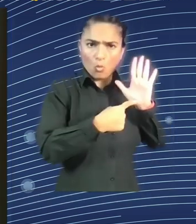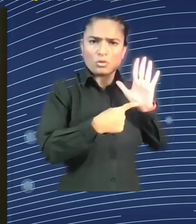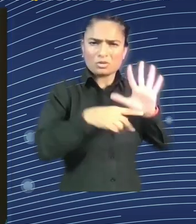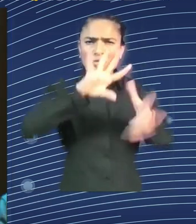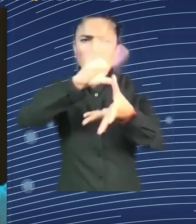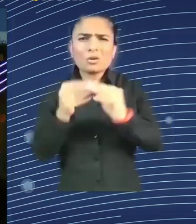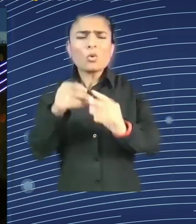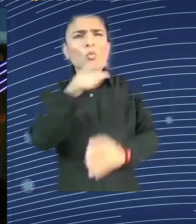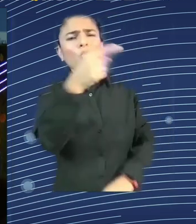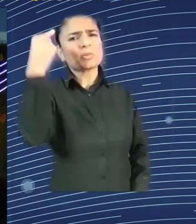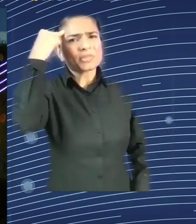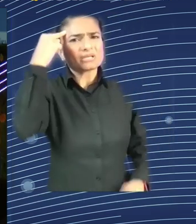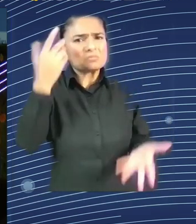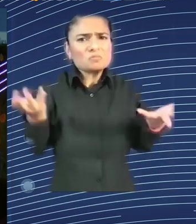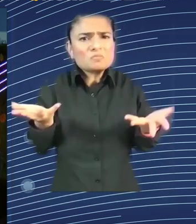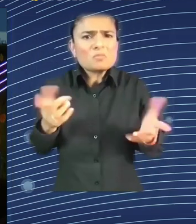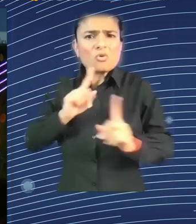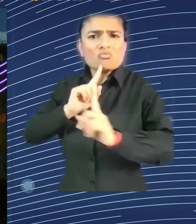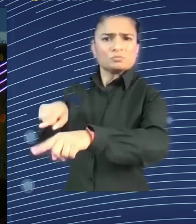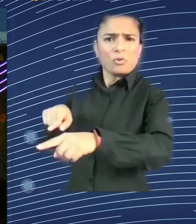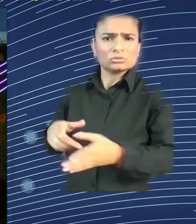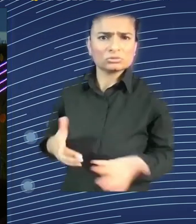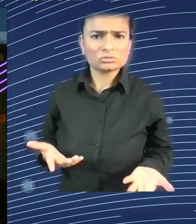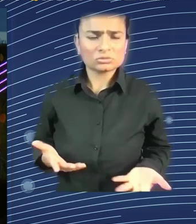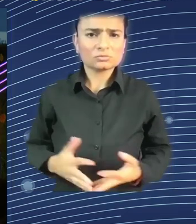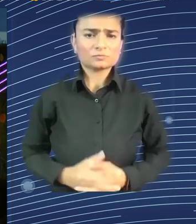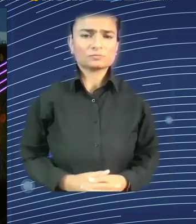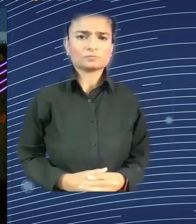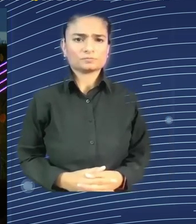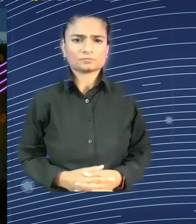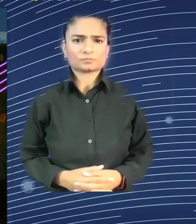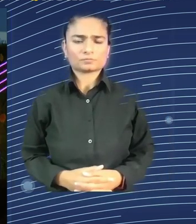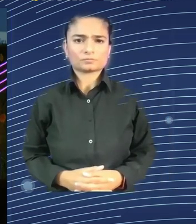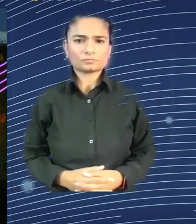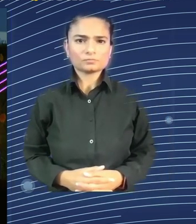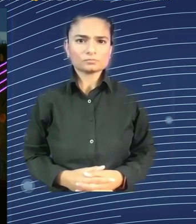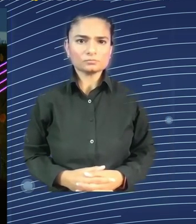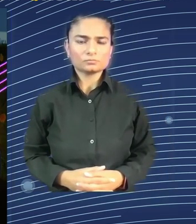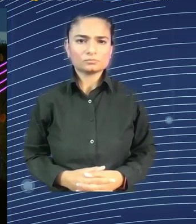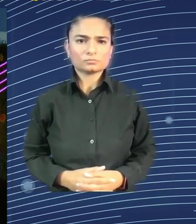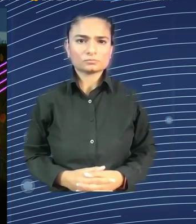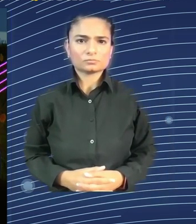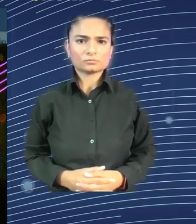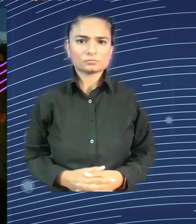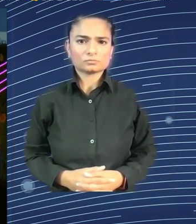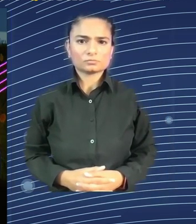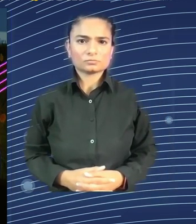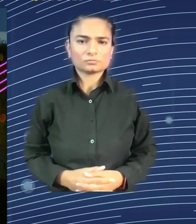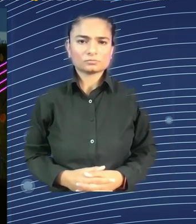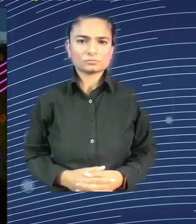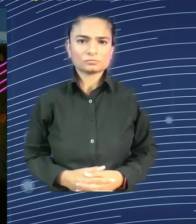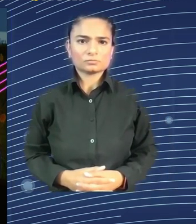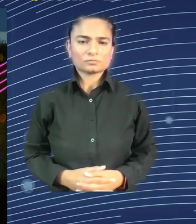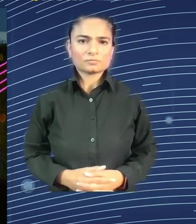very much. Thank you very much. A pertinent question indeed. Perhaps, Ms. von Spannentuck, your brief response to this. Well,